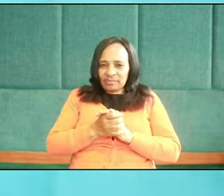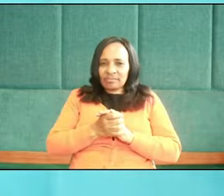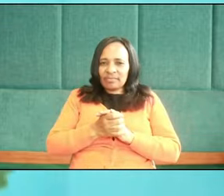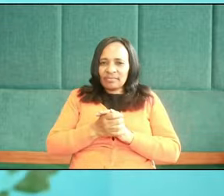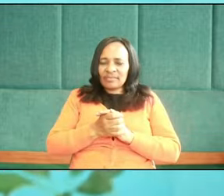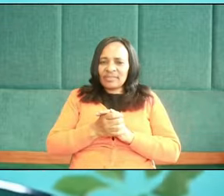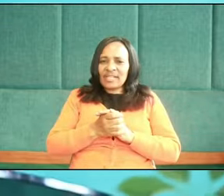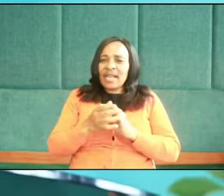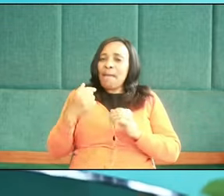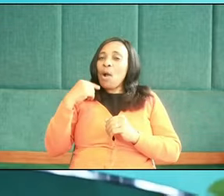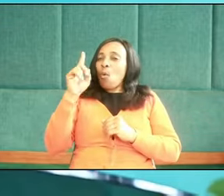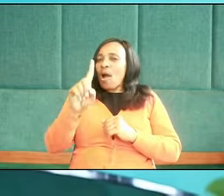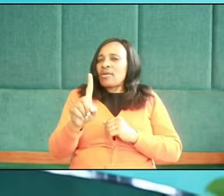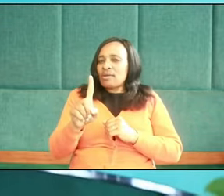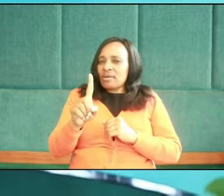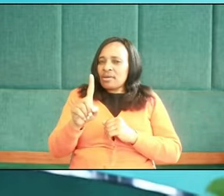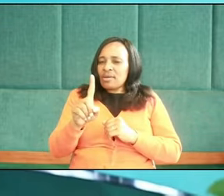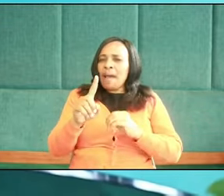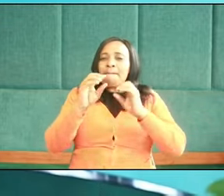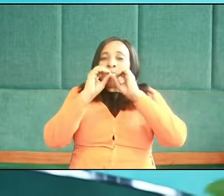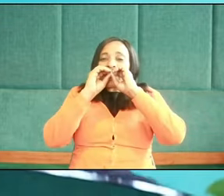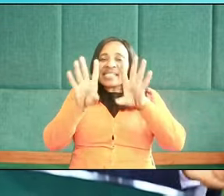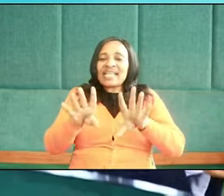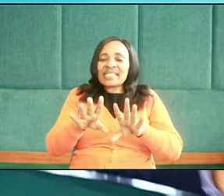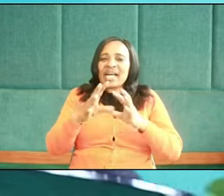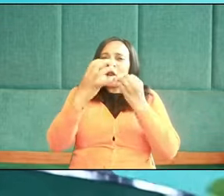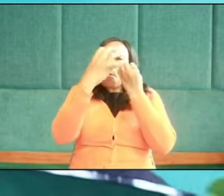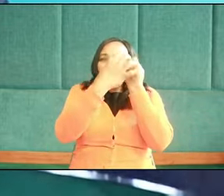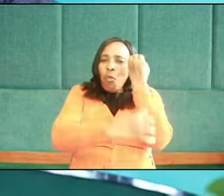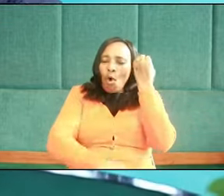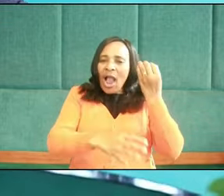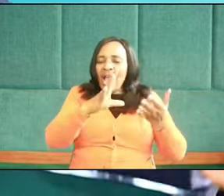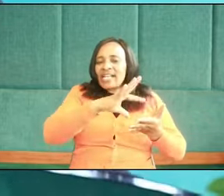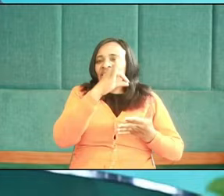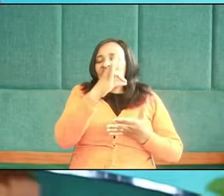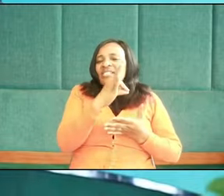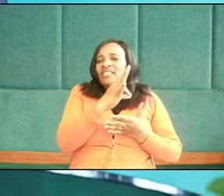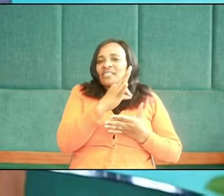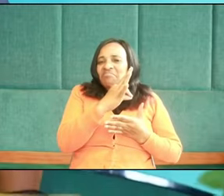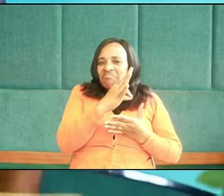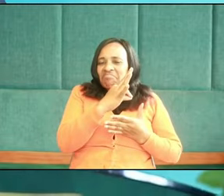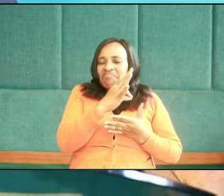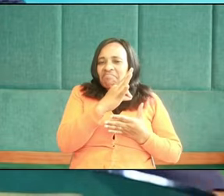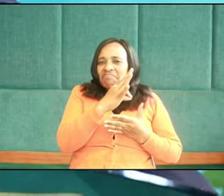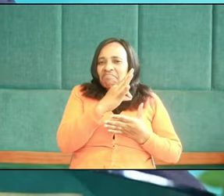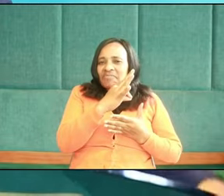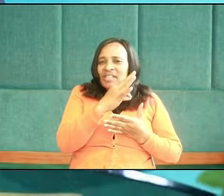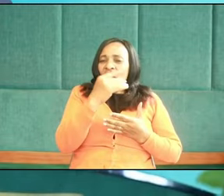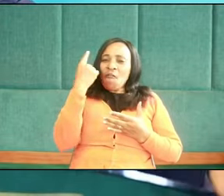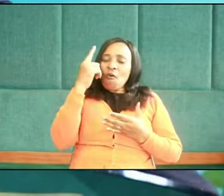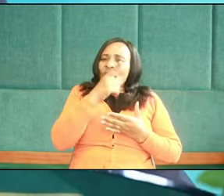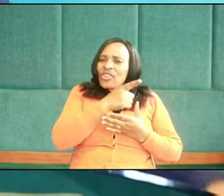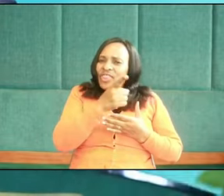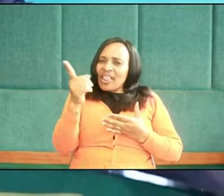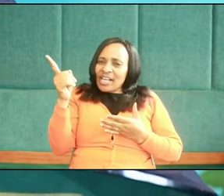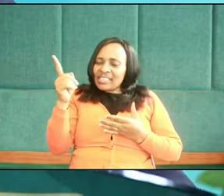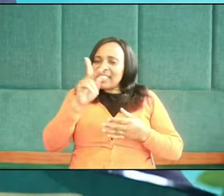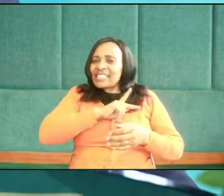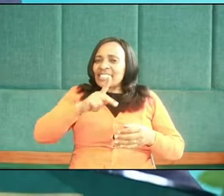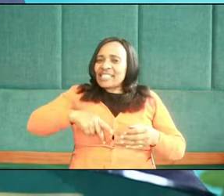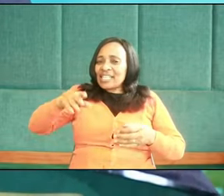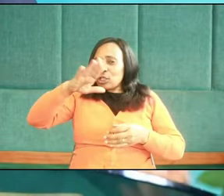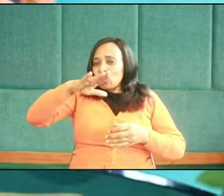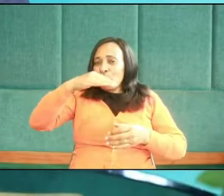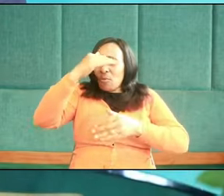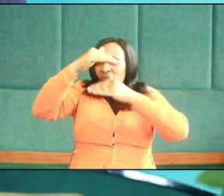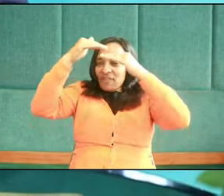beatitude number one. are the poor in spirit, for theirs is the kingdom of